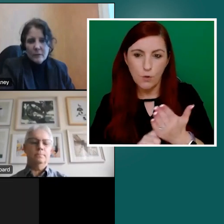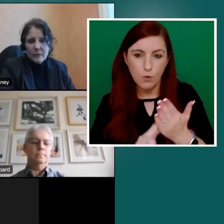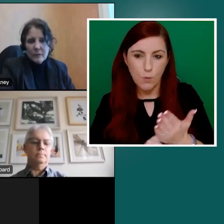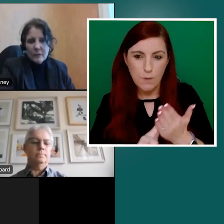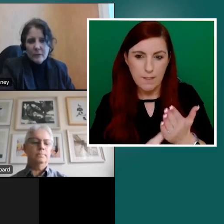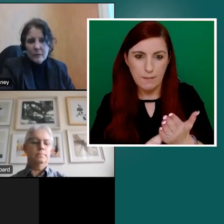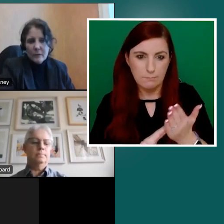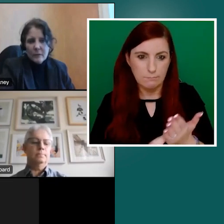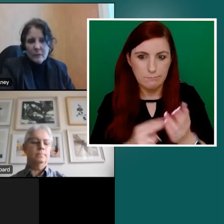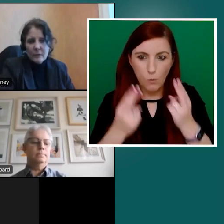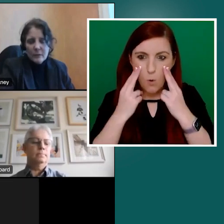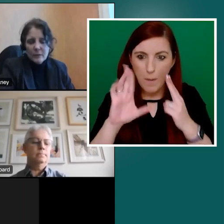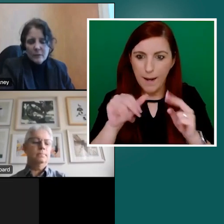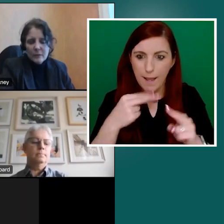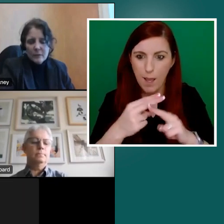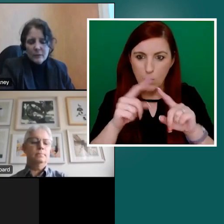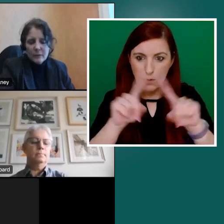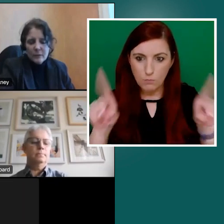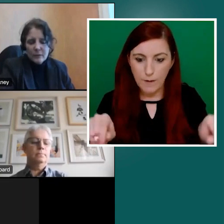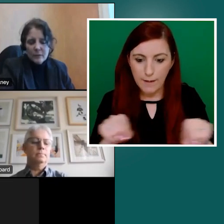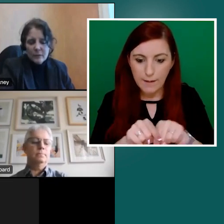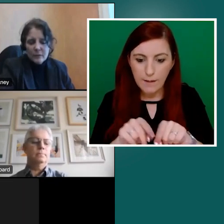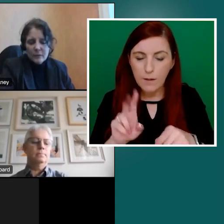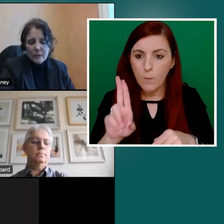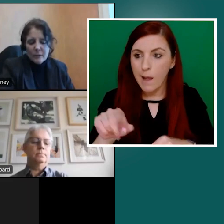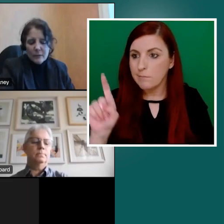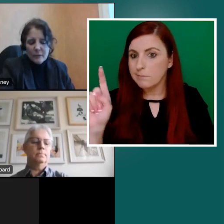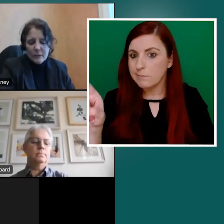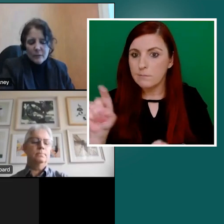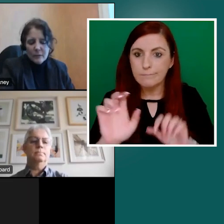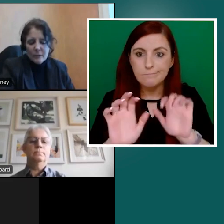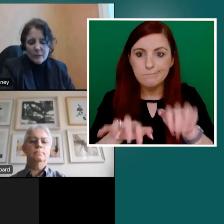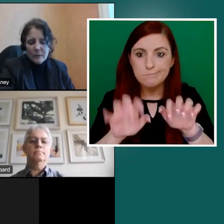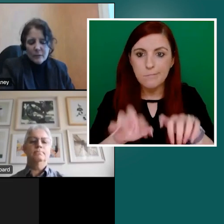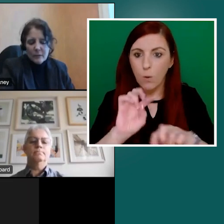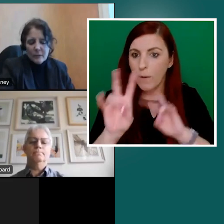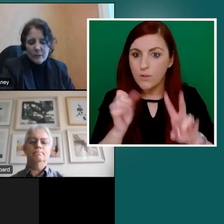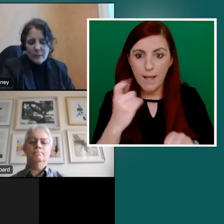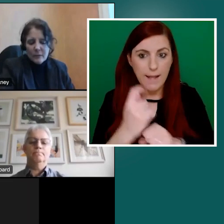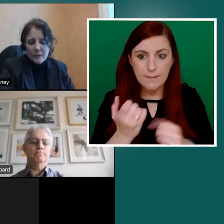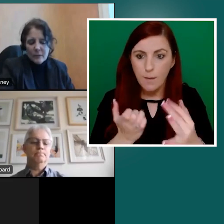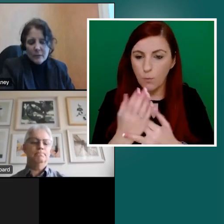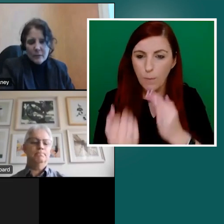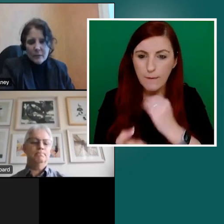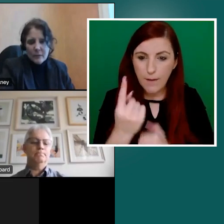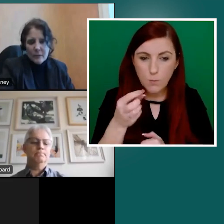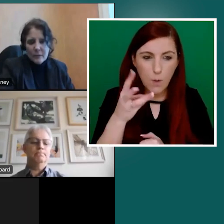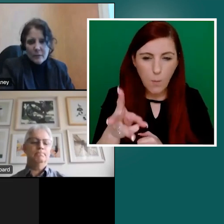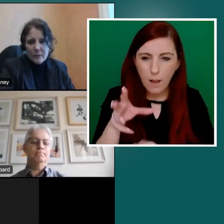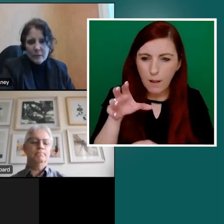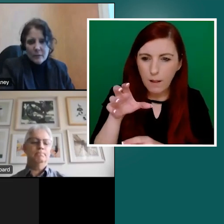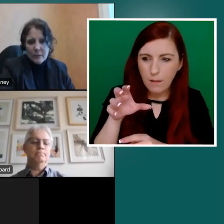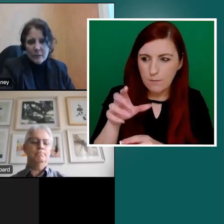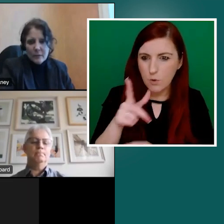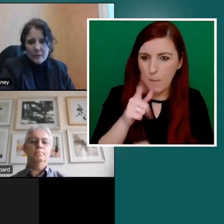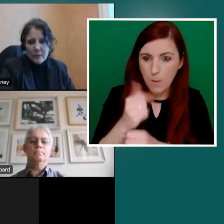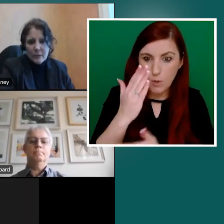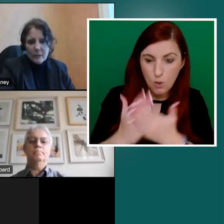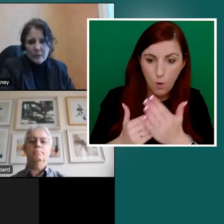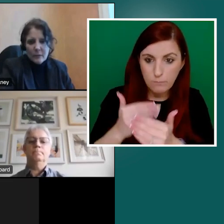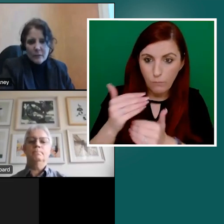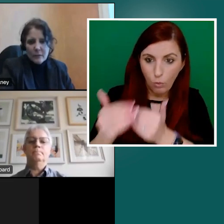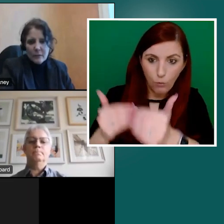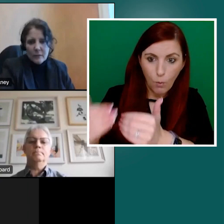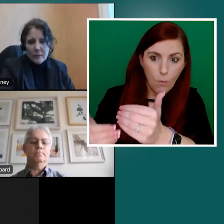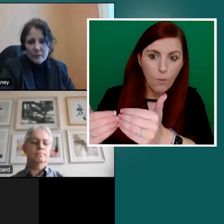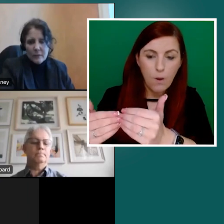screen layout. You can enter in your questions at any time during the event. We can pick up on some of them maybe immediately after